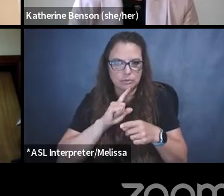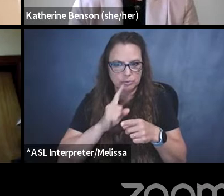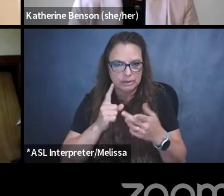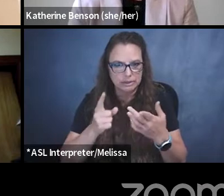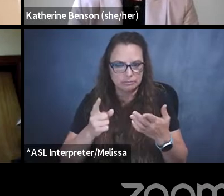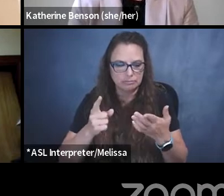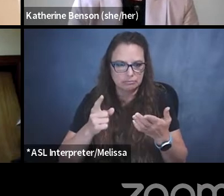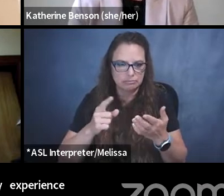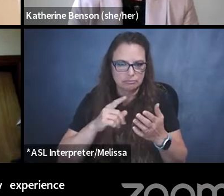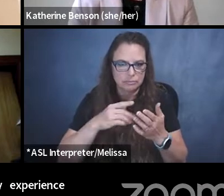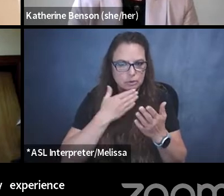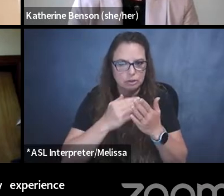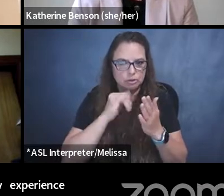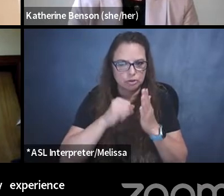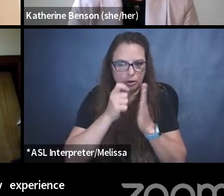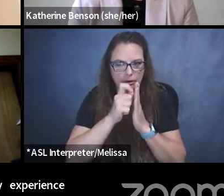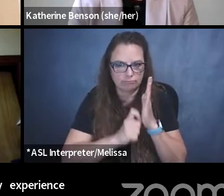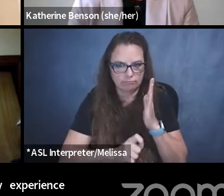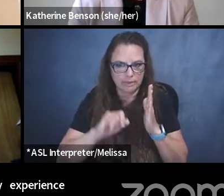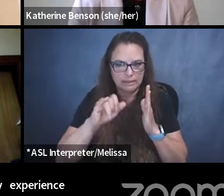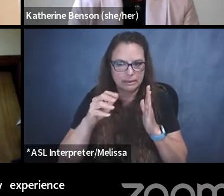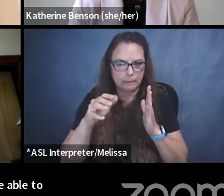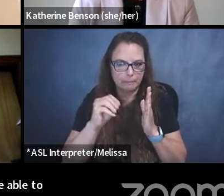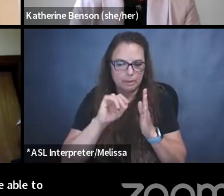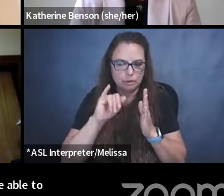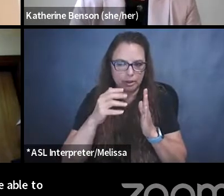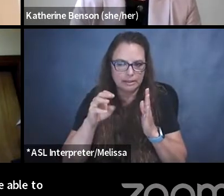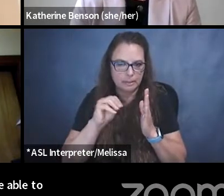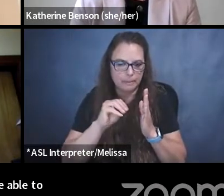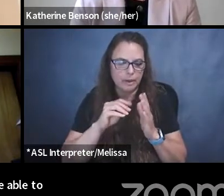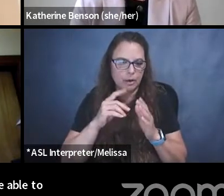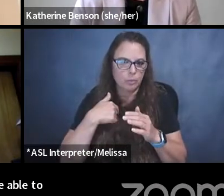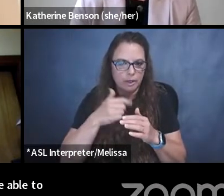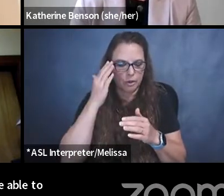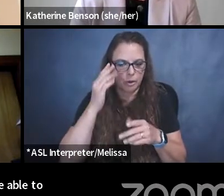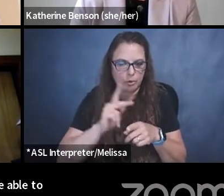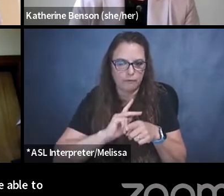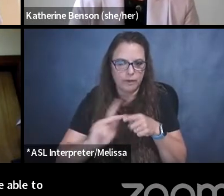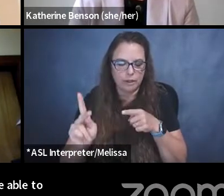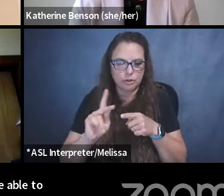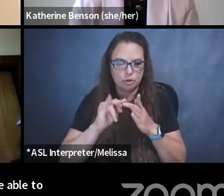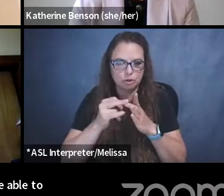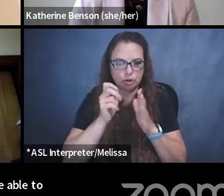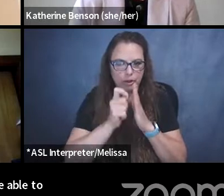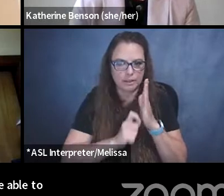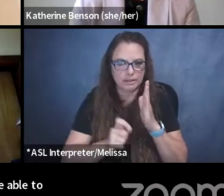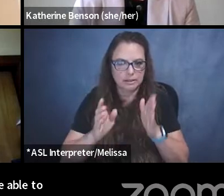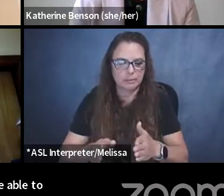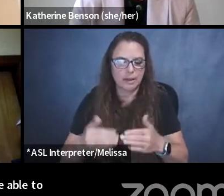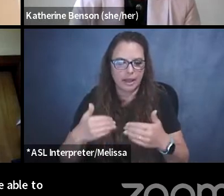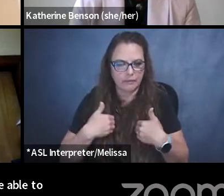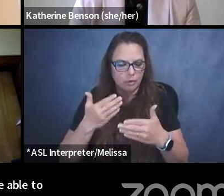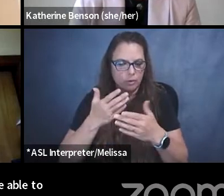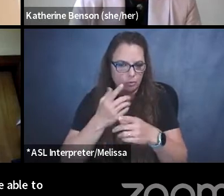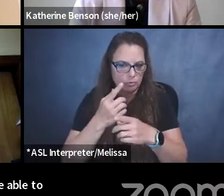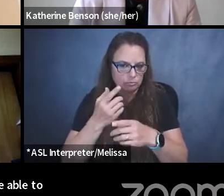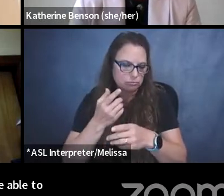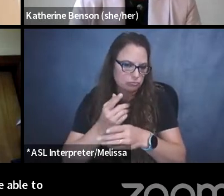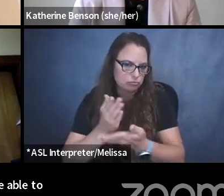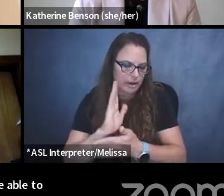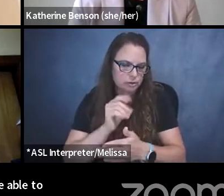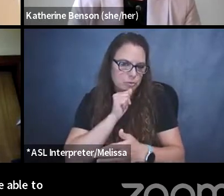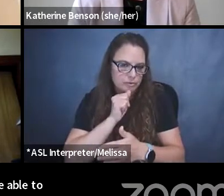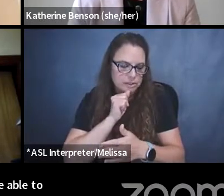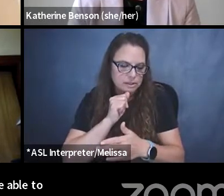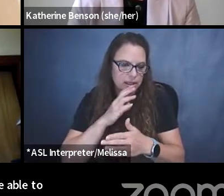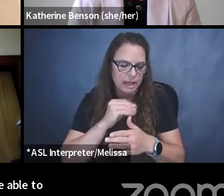Um, and, and, and know that journalists, professional journalists have the right to privacy, and, and very much so